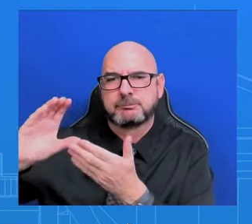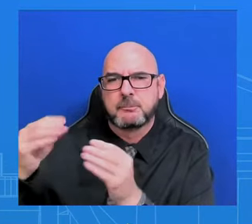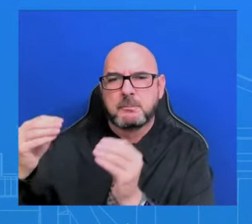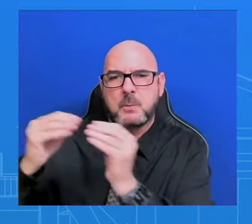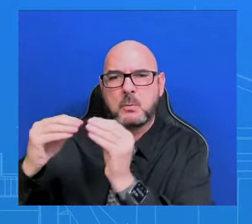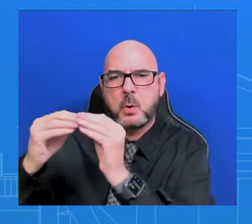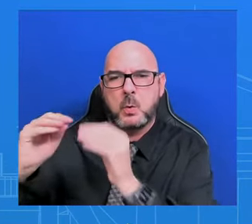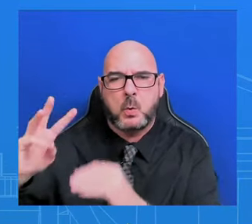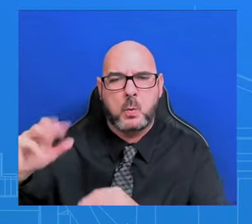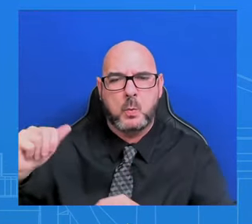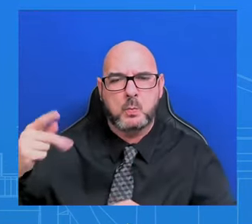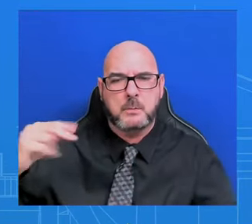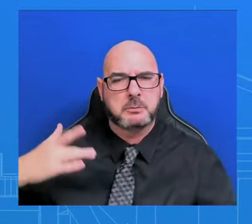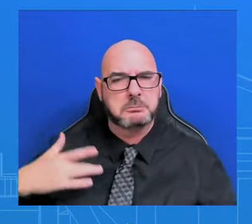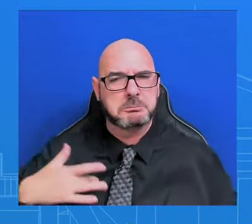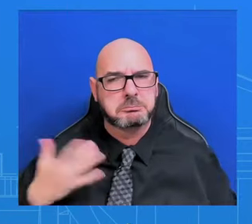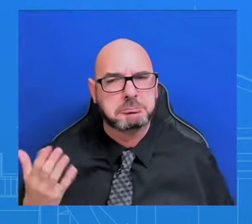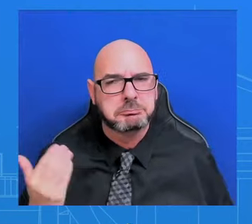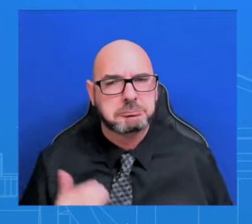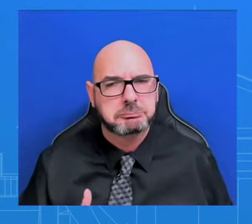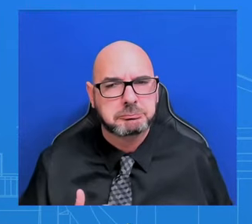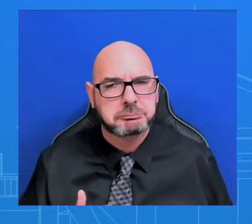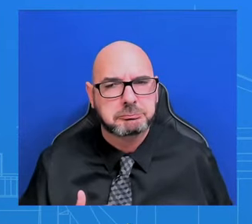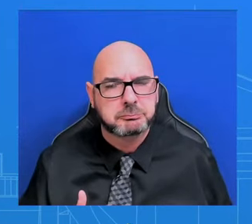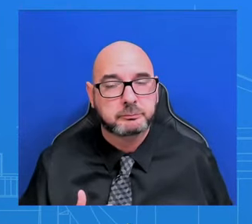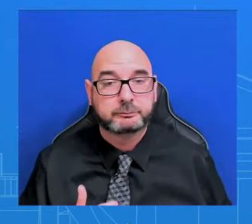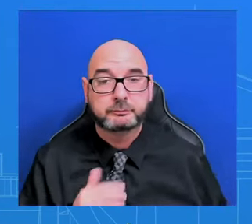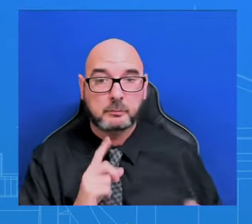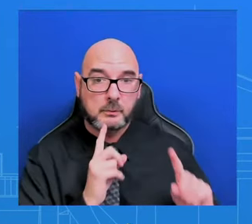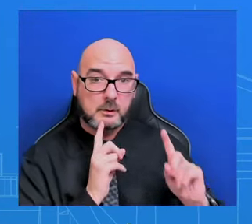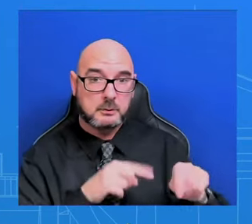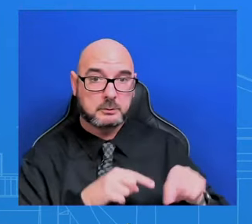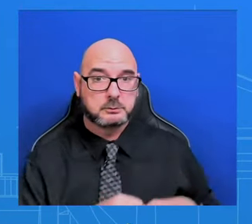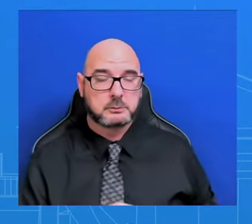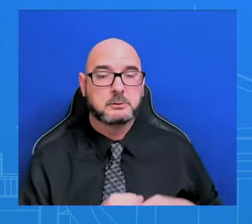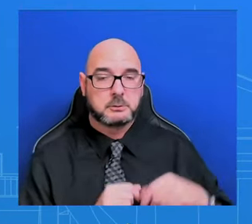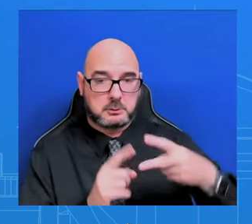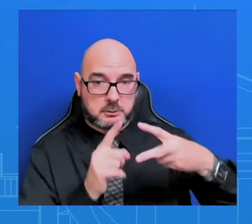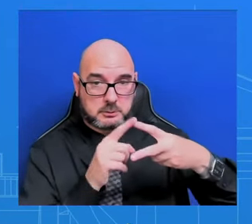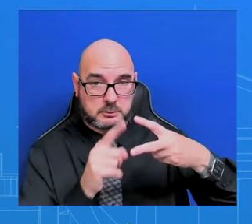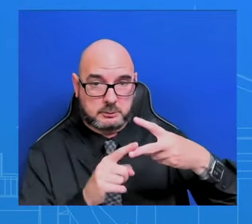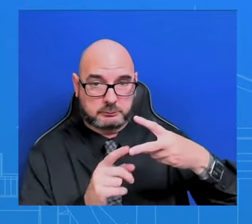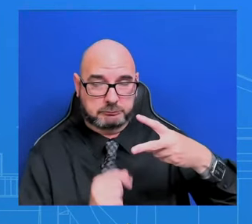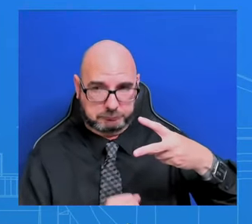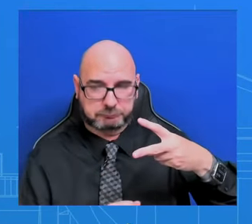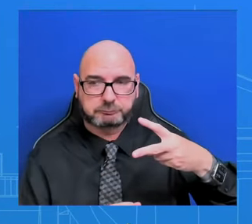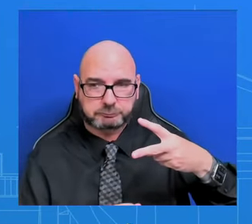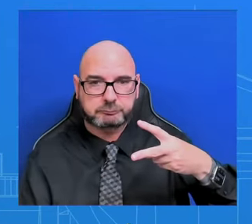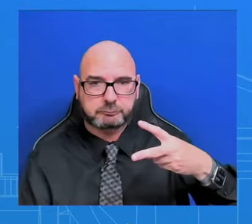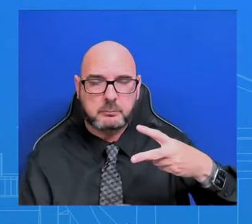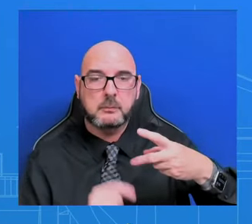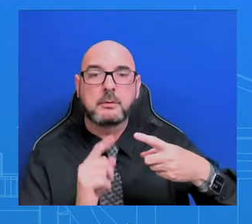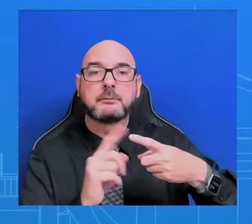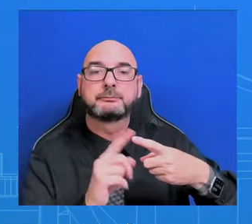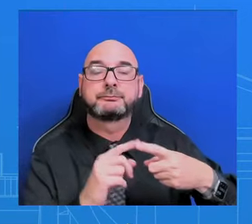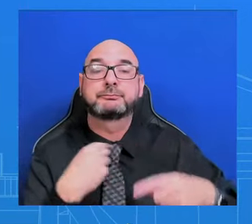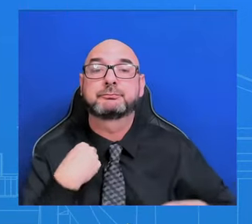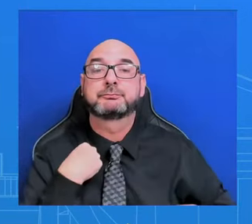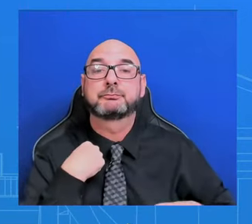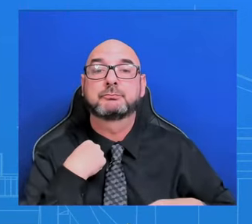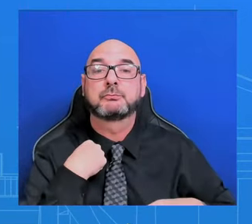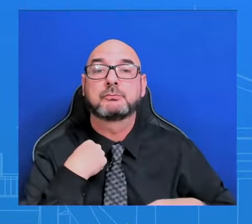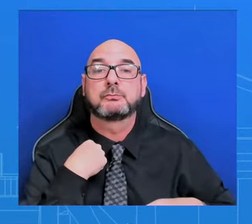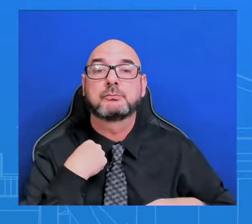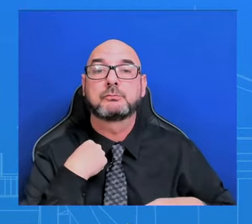We already have in place and have been doing interdiction to try to stop the flow of